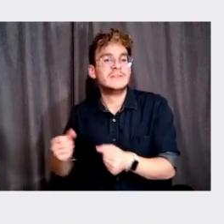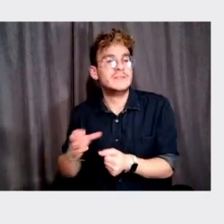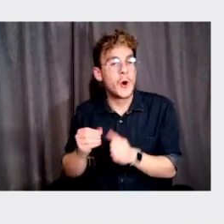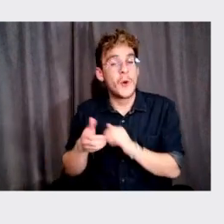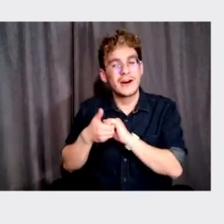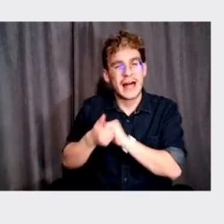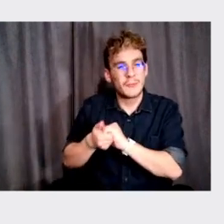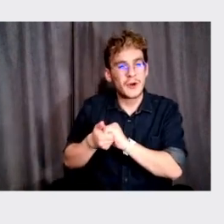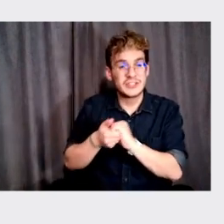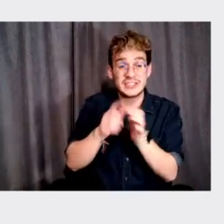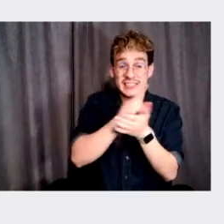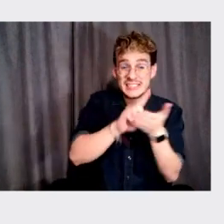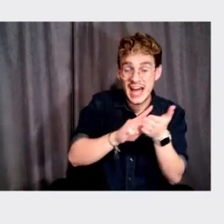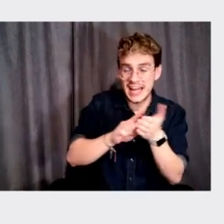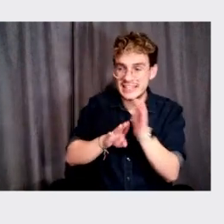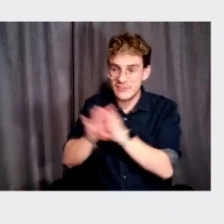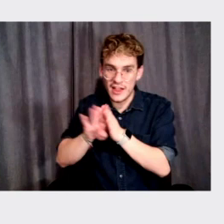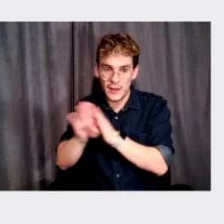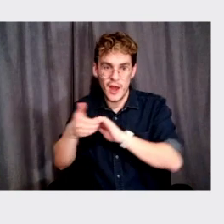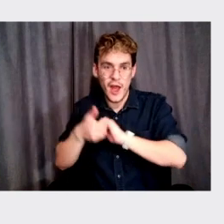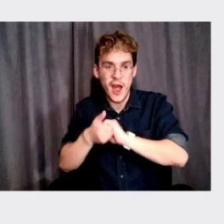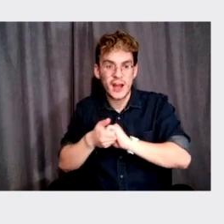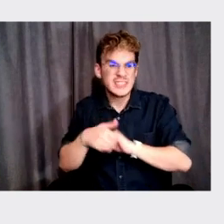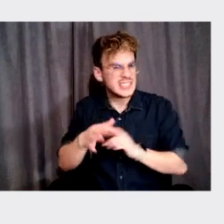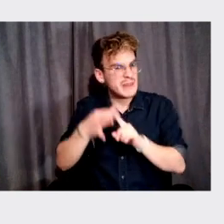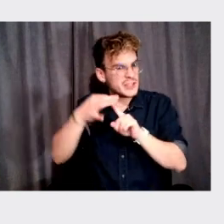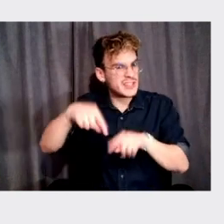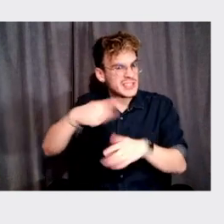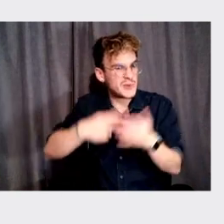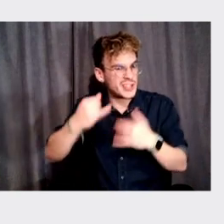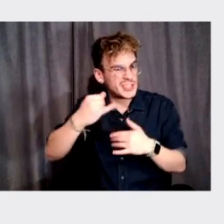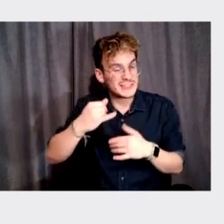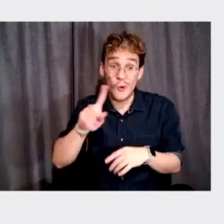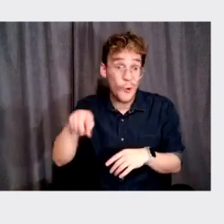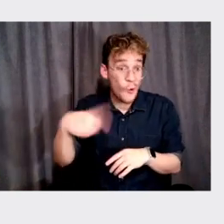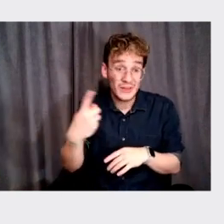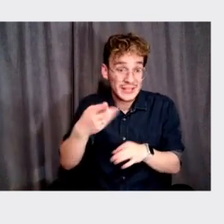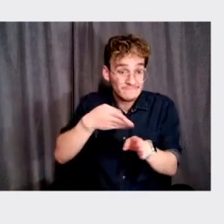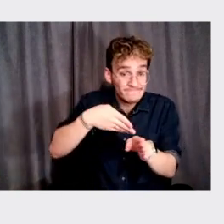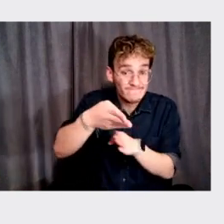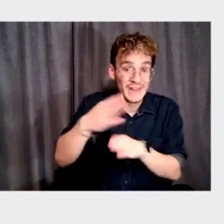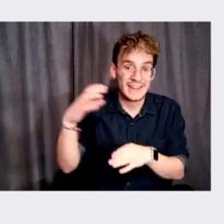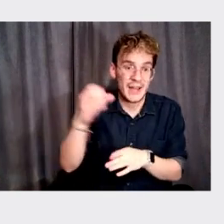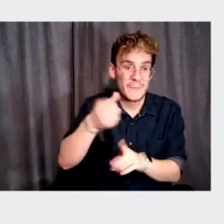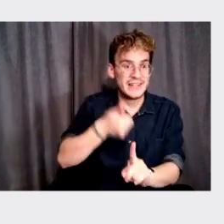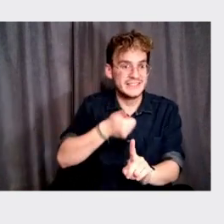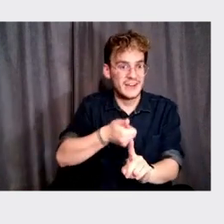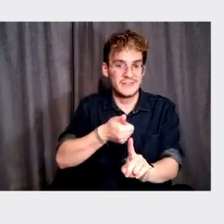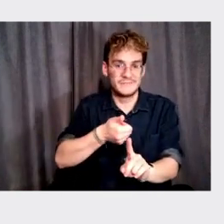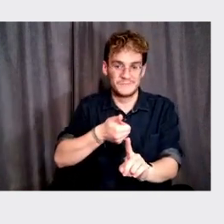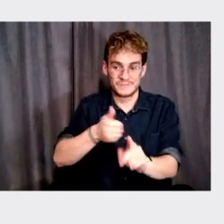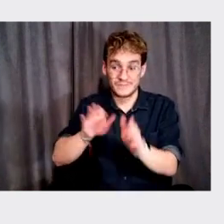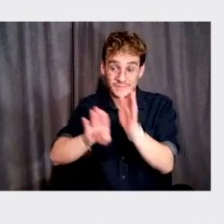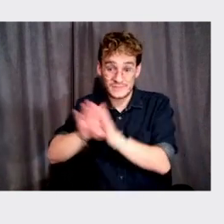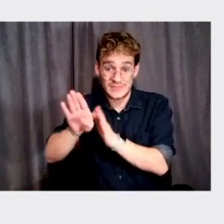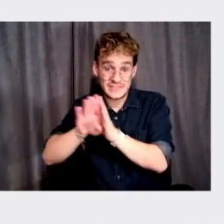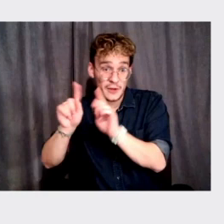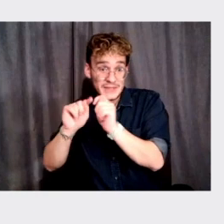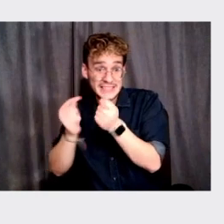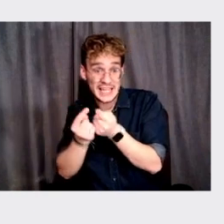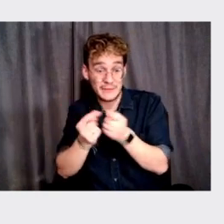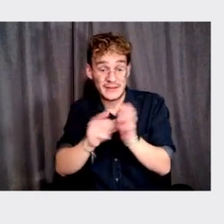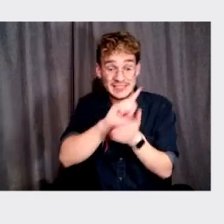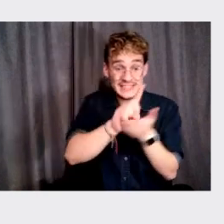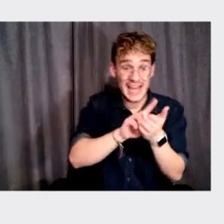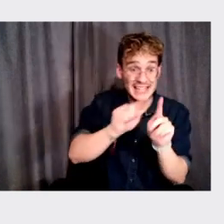collaboration between design and development that was really special. And I think you can only do that in a company that your development team is just as strong as your